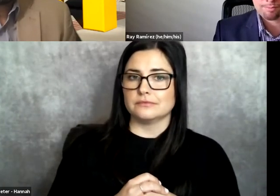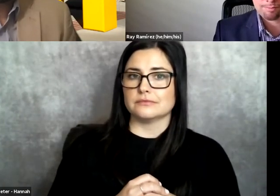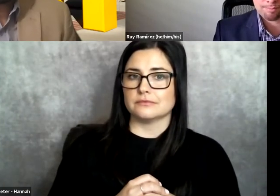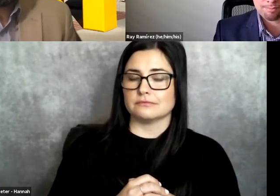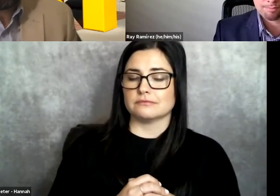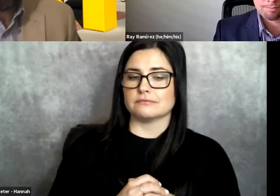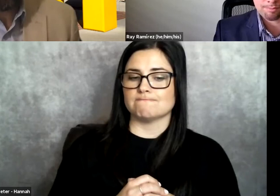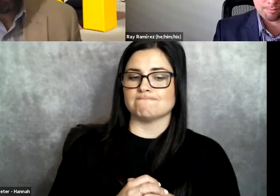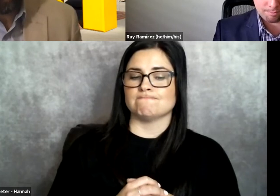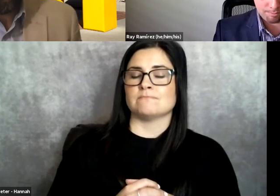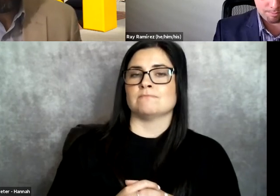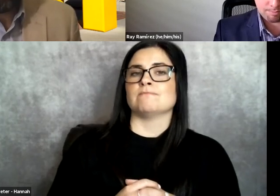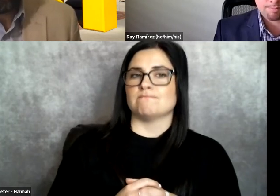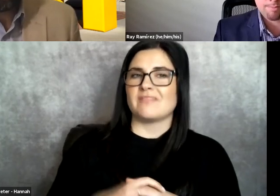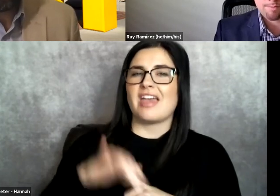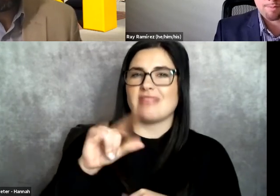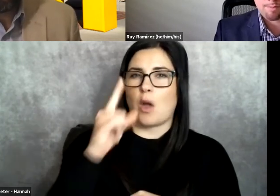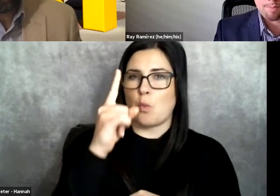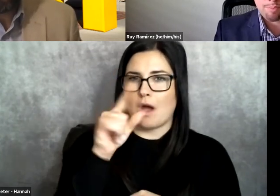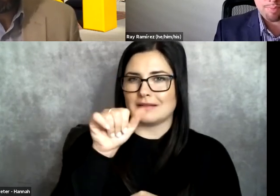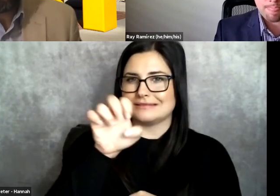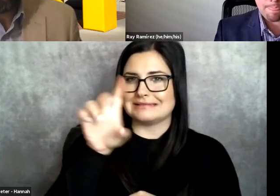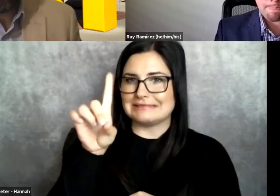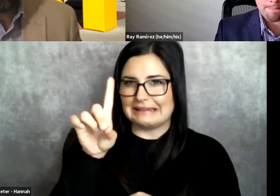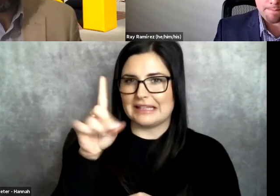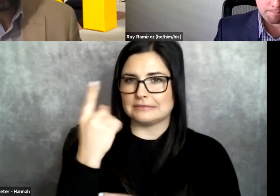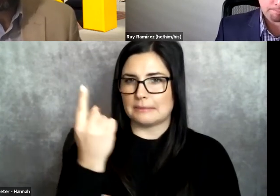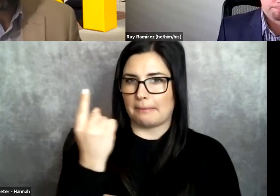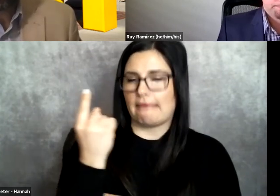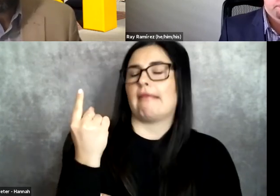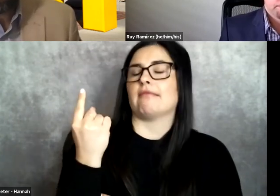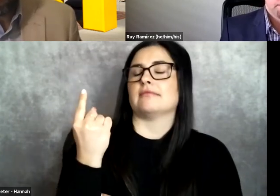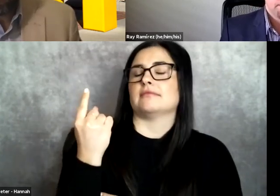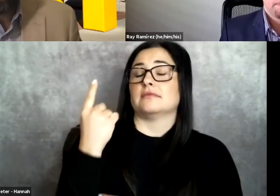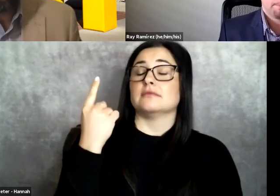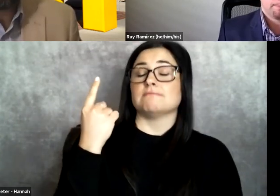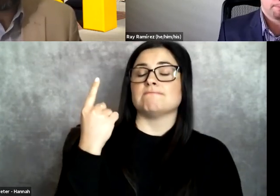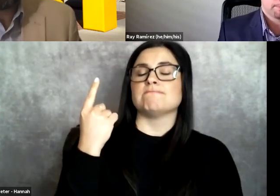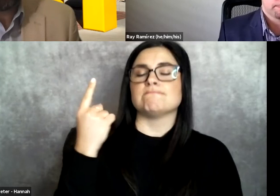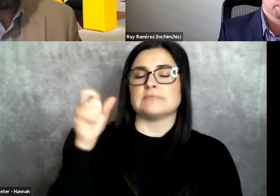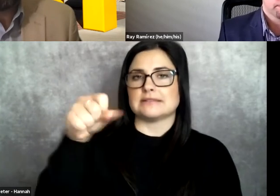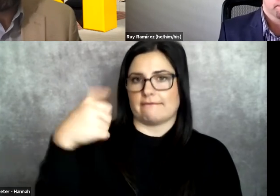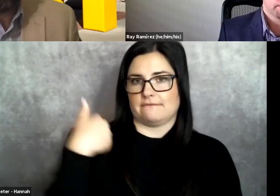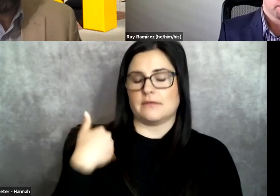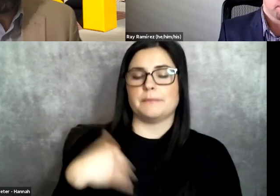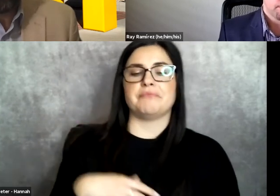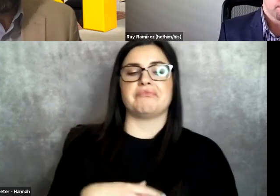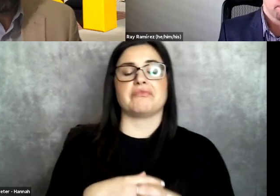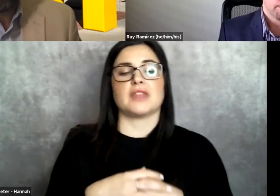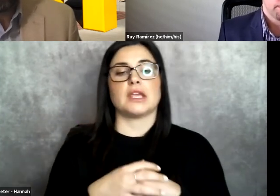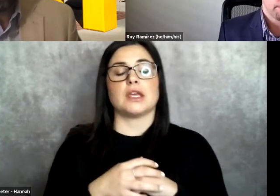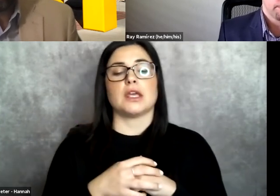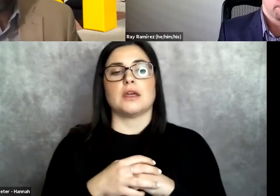And it was something that at first, I was expressing that through,